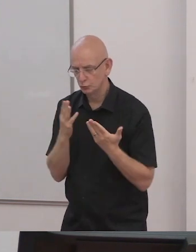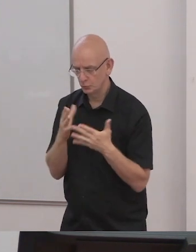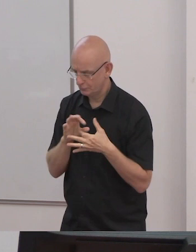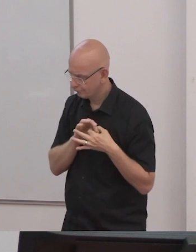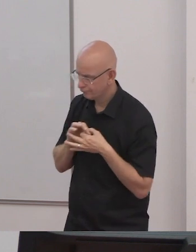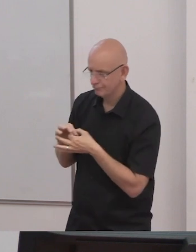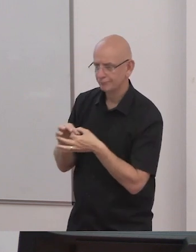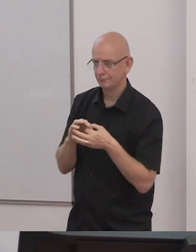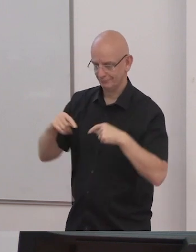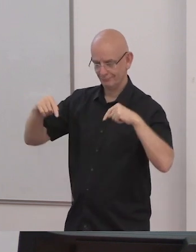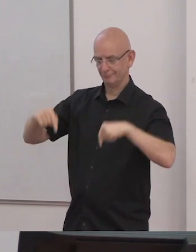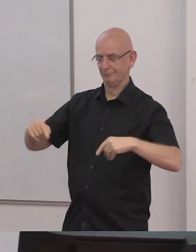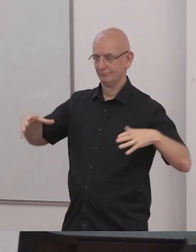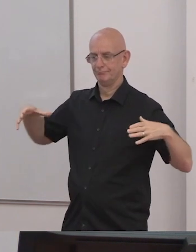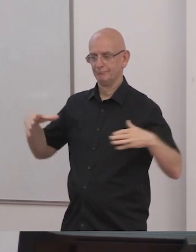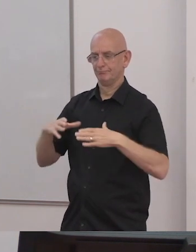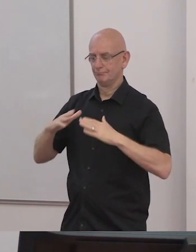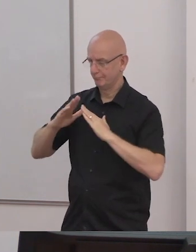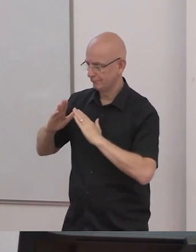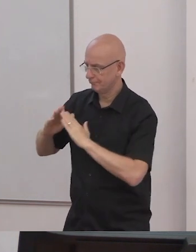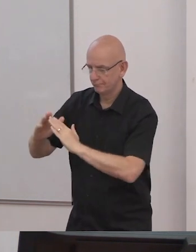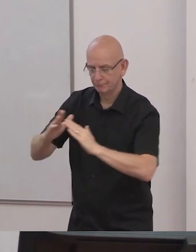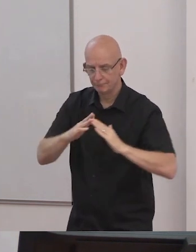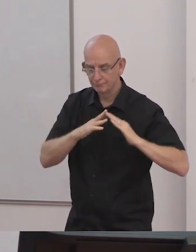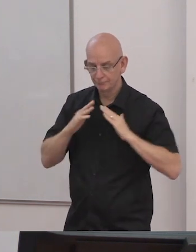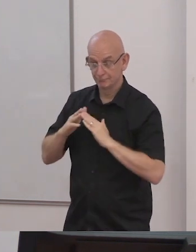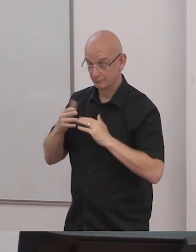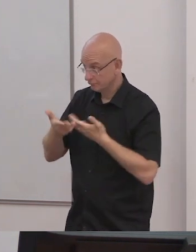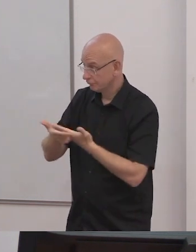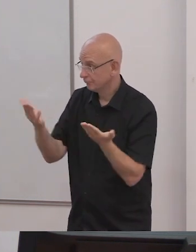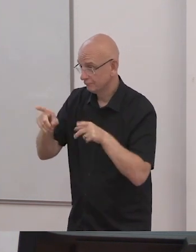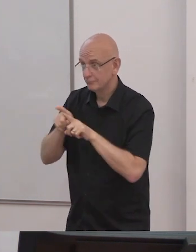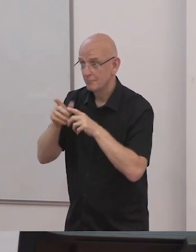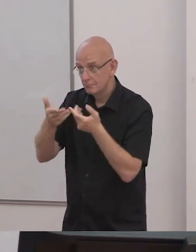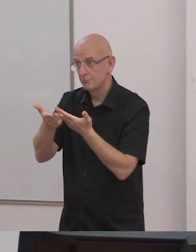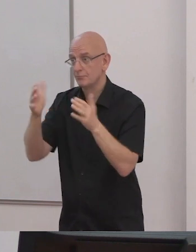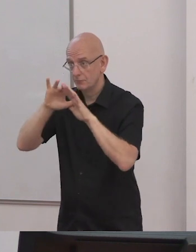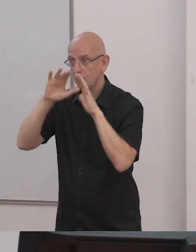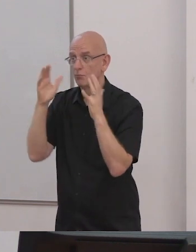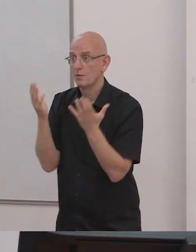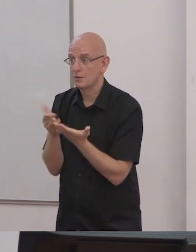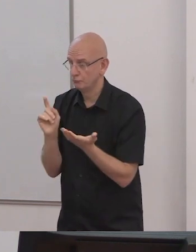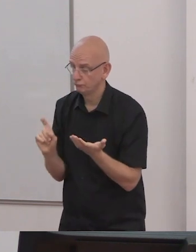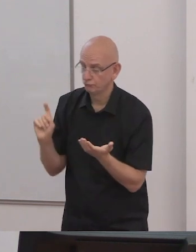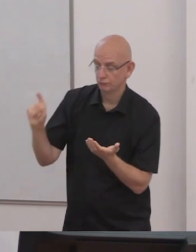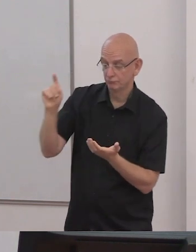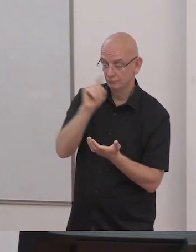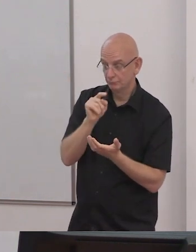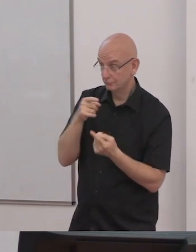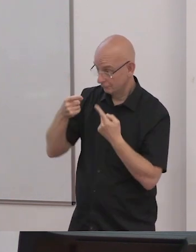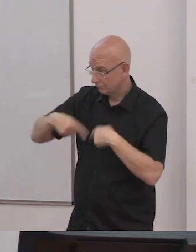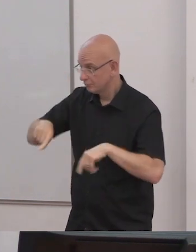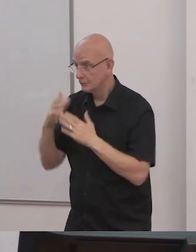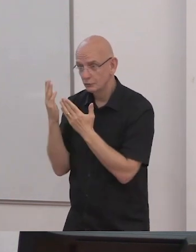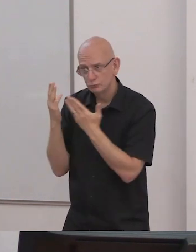students will observe and participate in the learning of one another non-disabled students will see